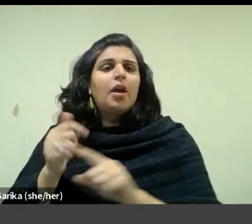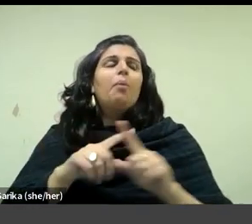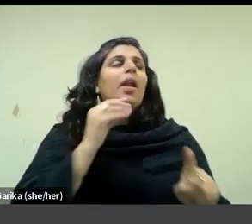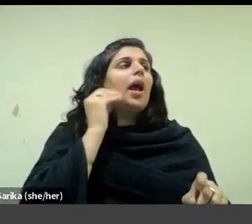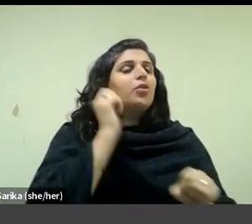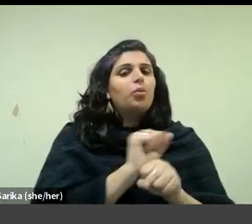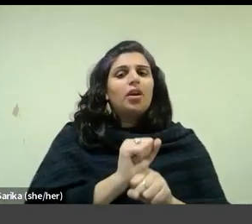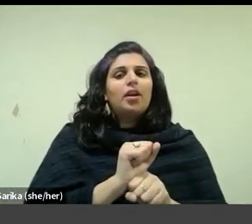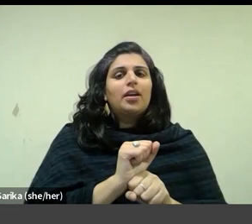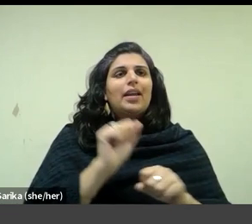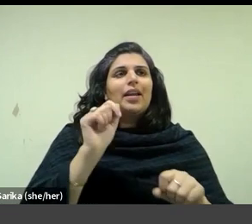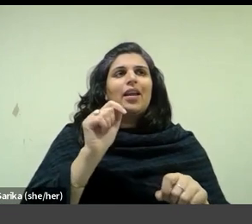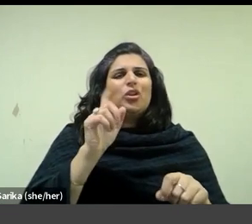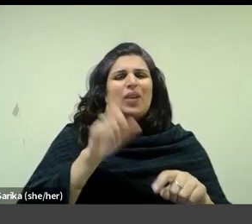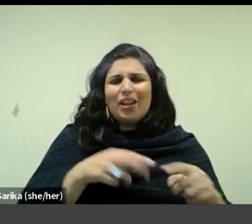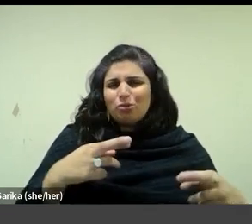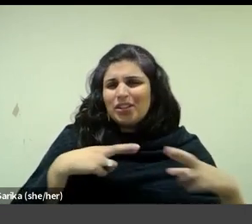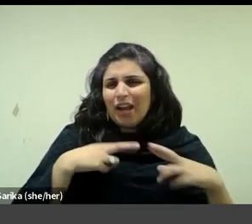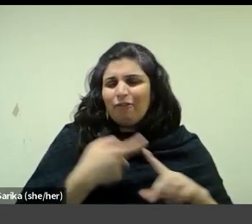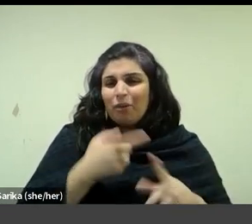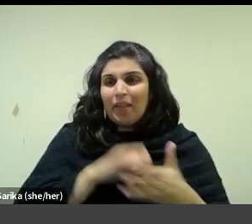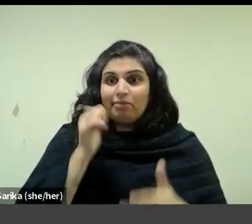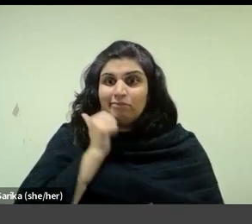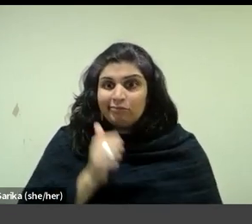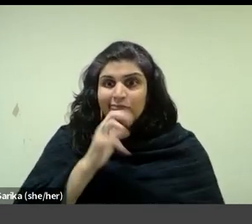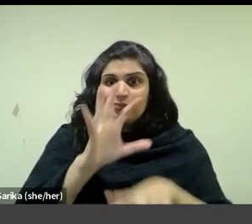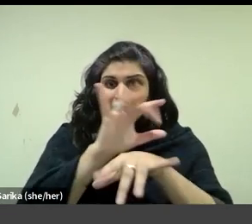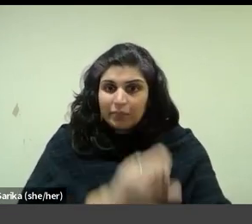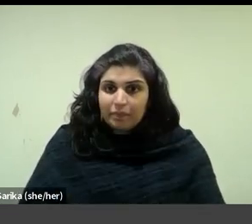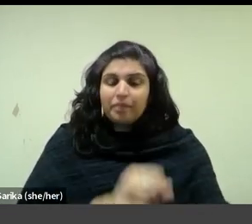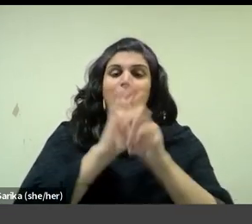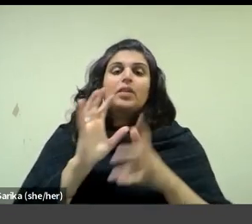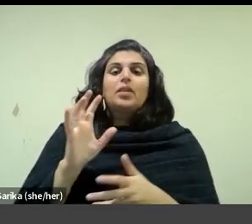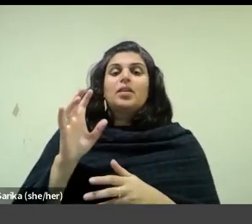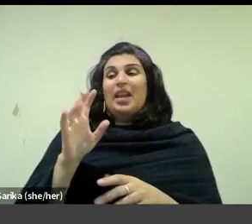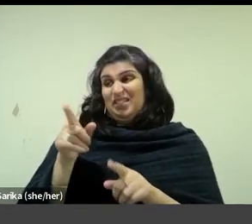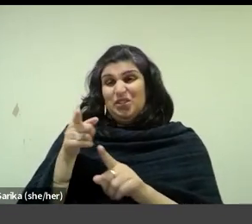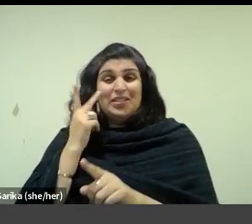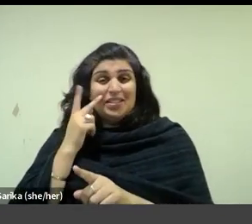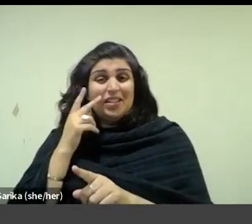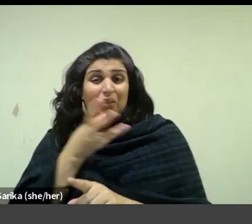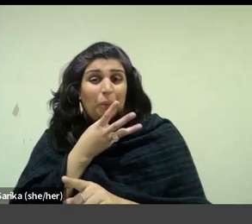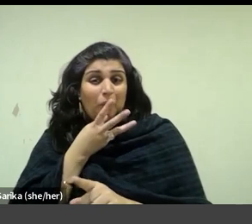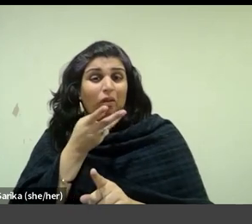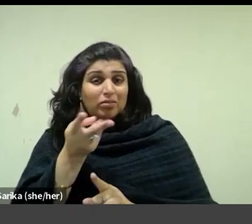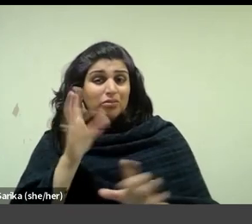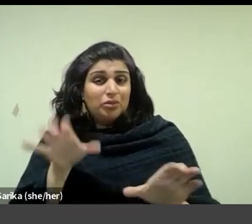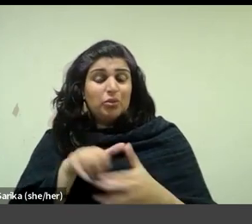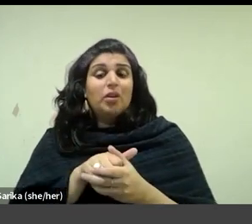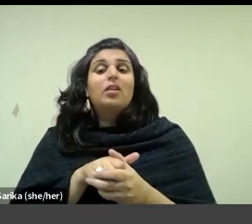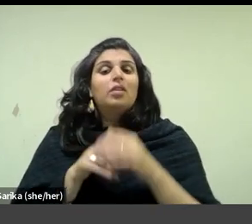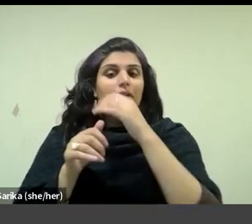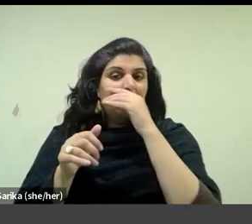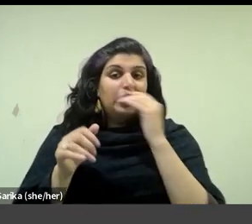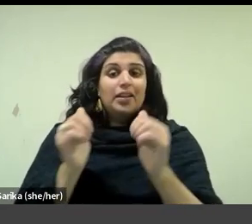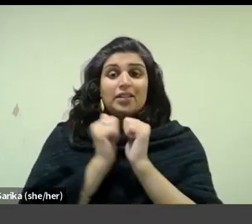that can be retired from, as Madame Voyard seems at pains to demonstrate. Together, Voyard and